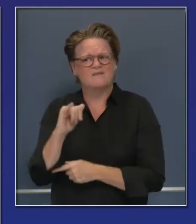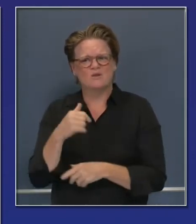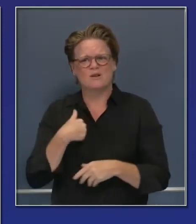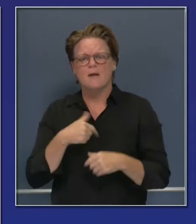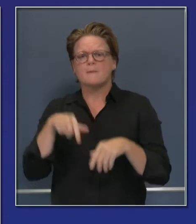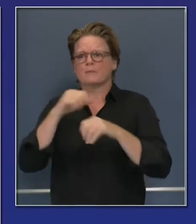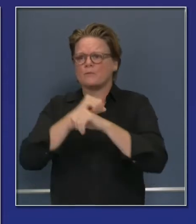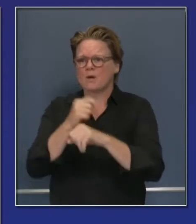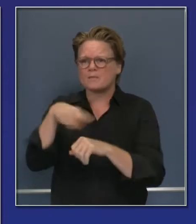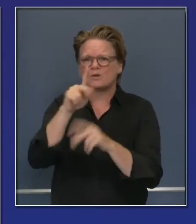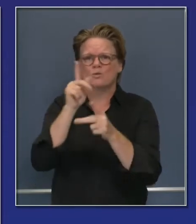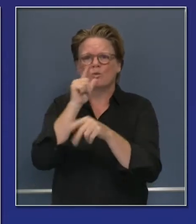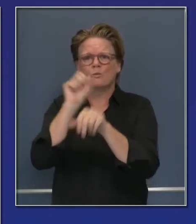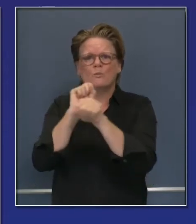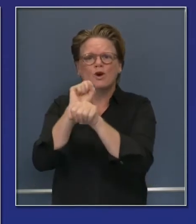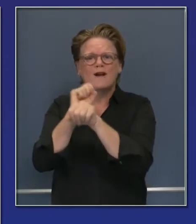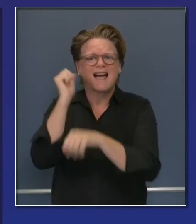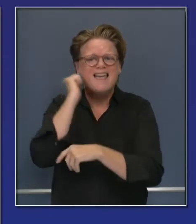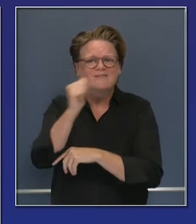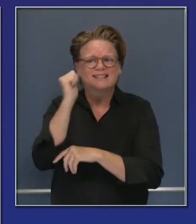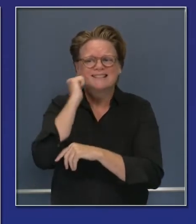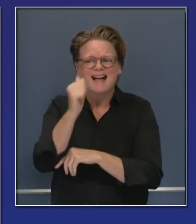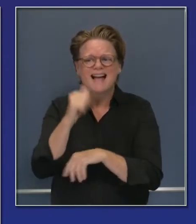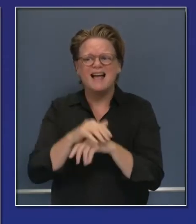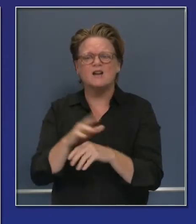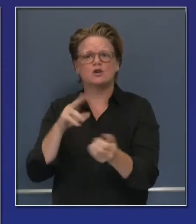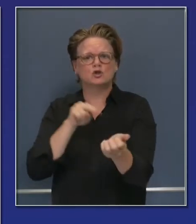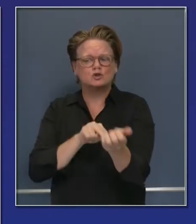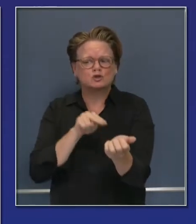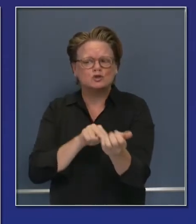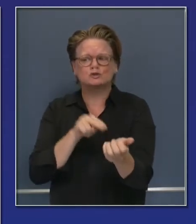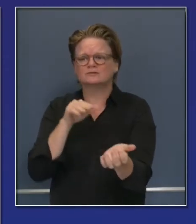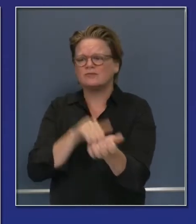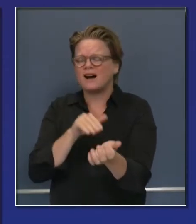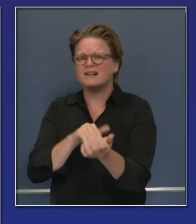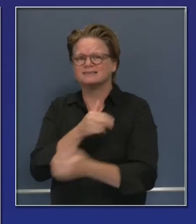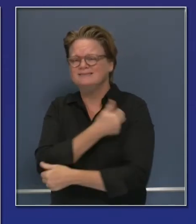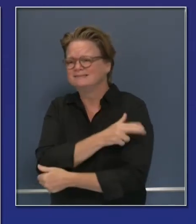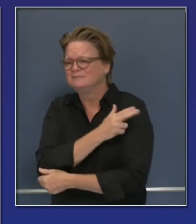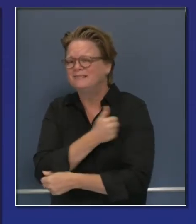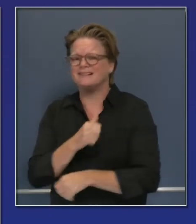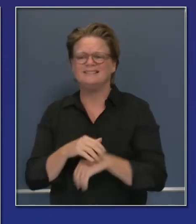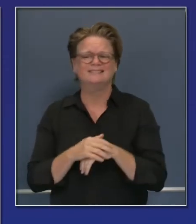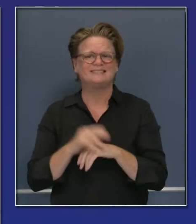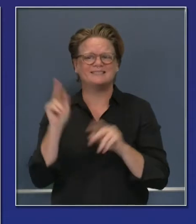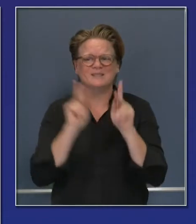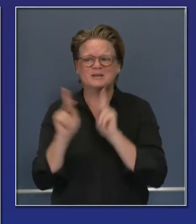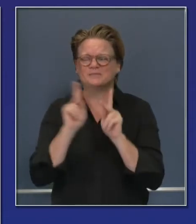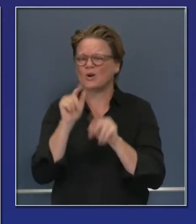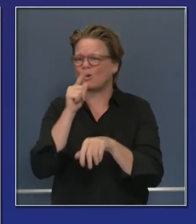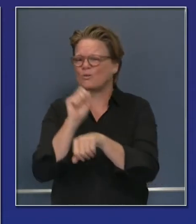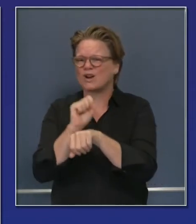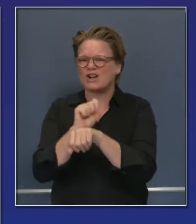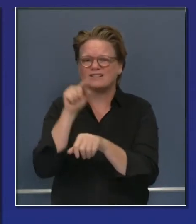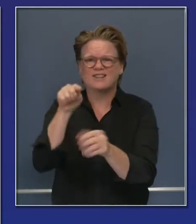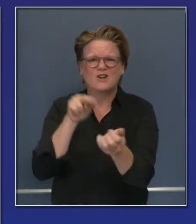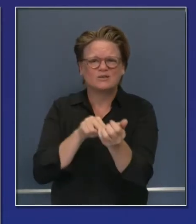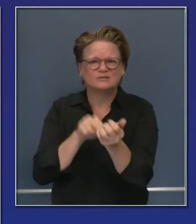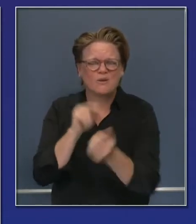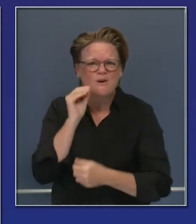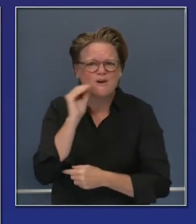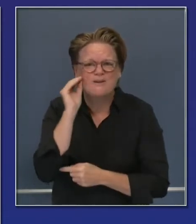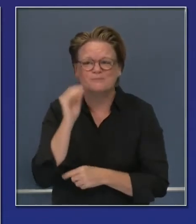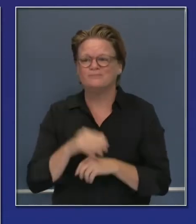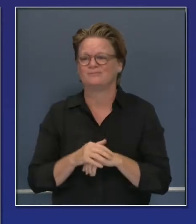Be sure our health facilities, our nursing homes, our hospitals, as well as other places are safe and our schools